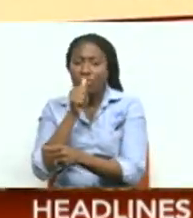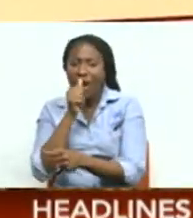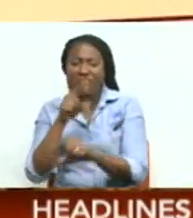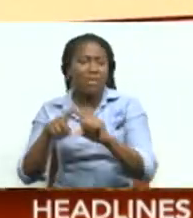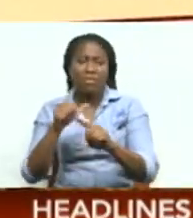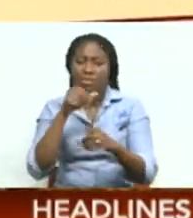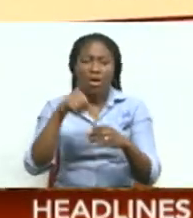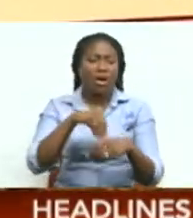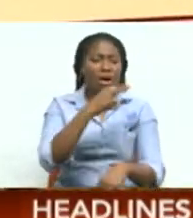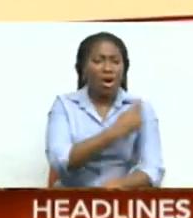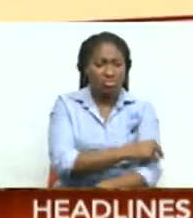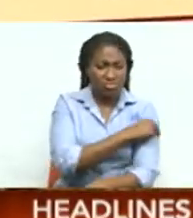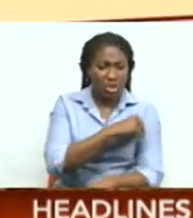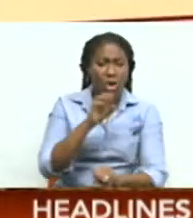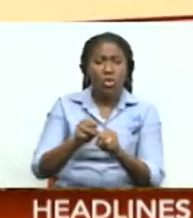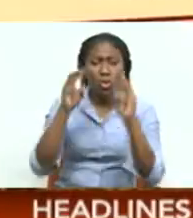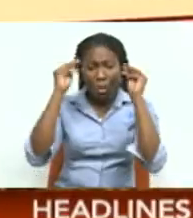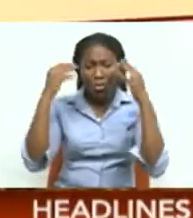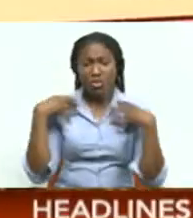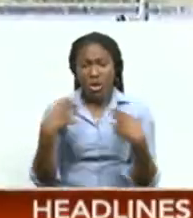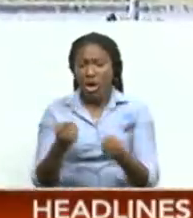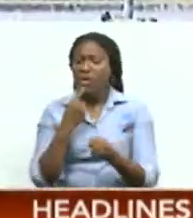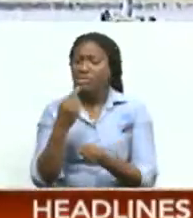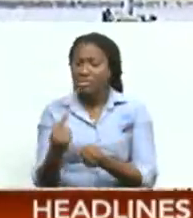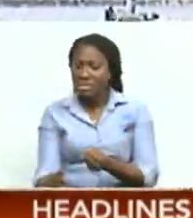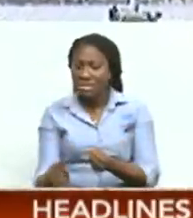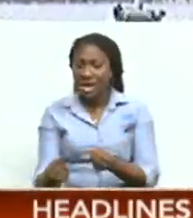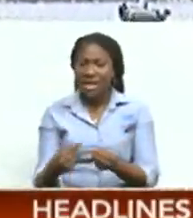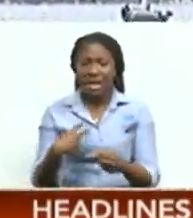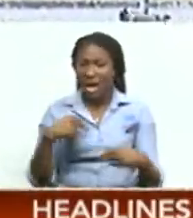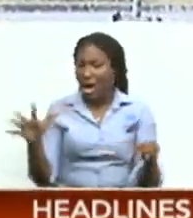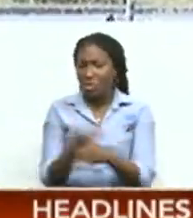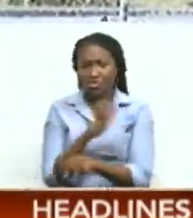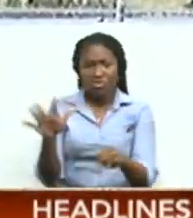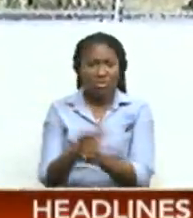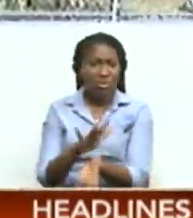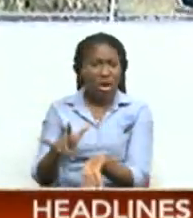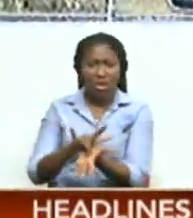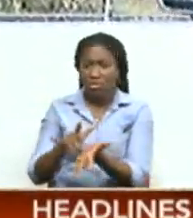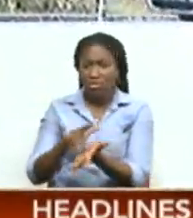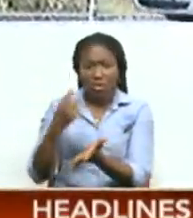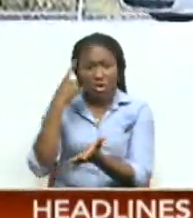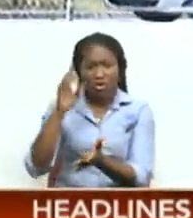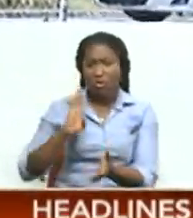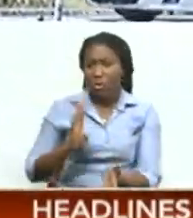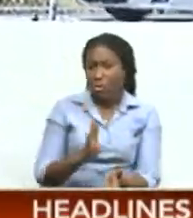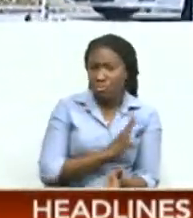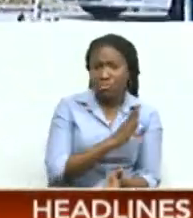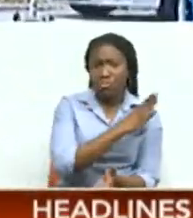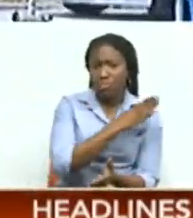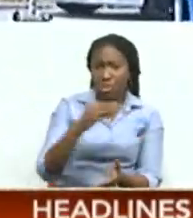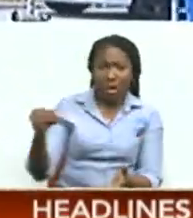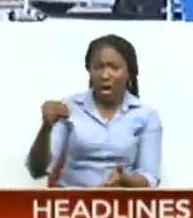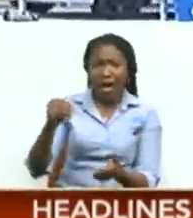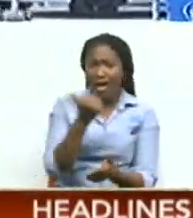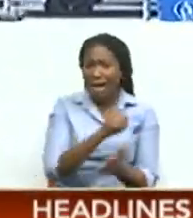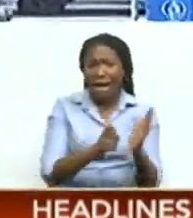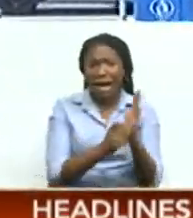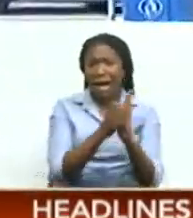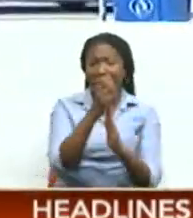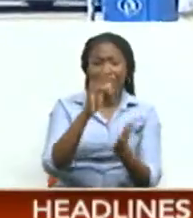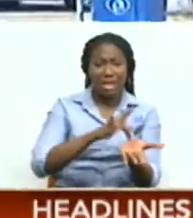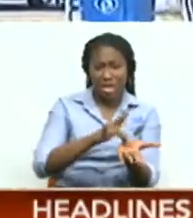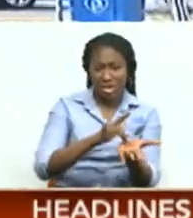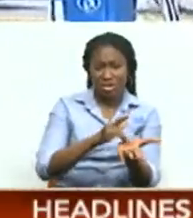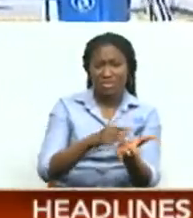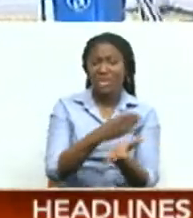refused by the health ministry, which says there are no shortages of oncology drugs in TNT. The NWRHA